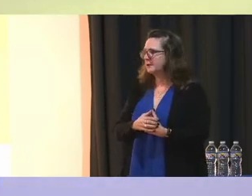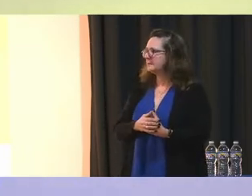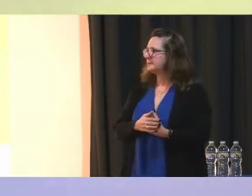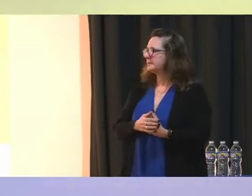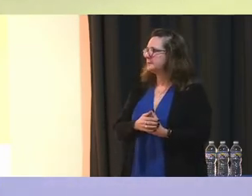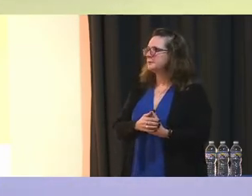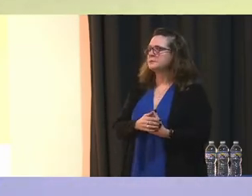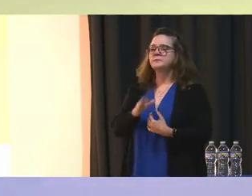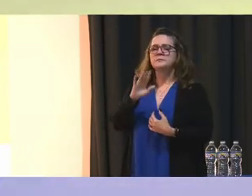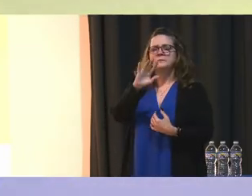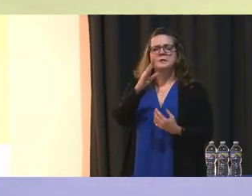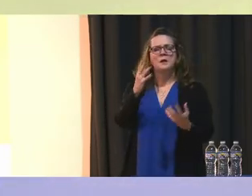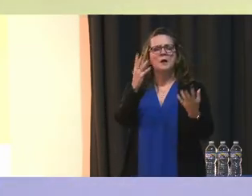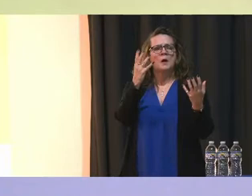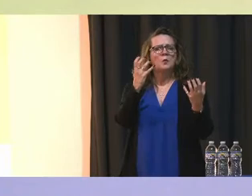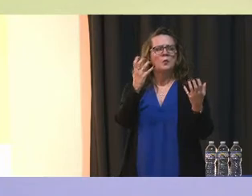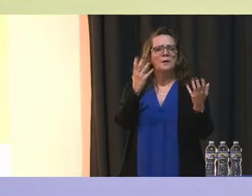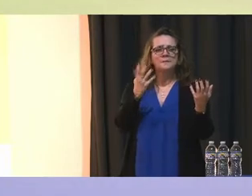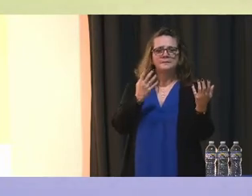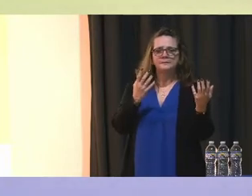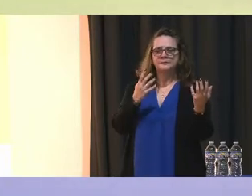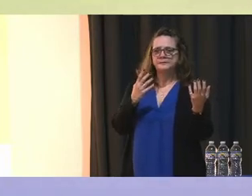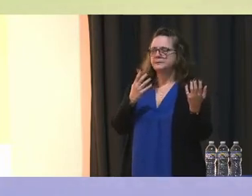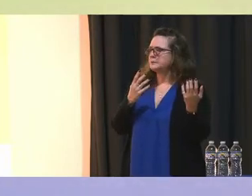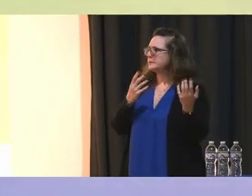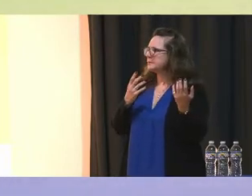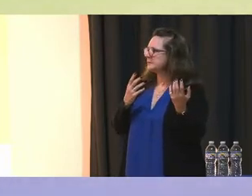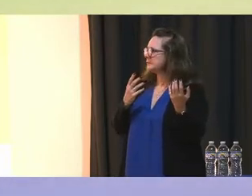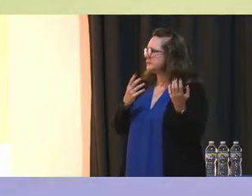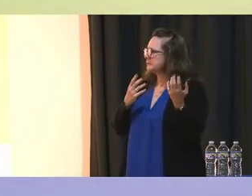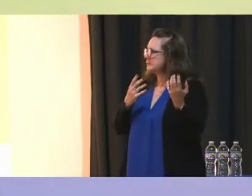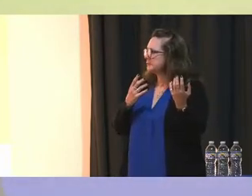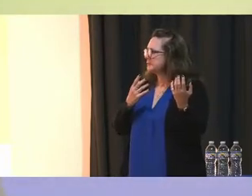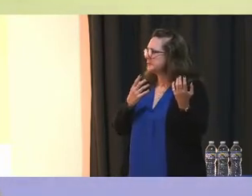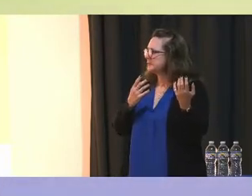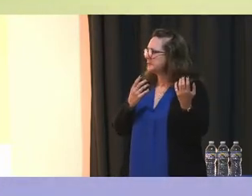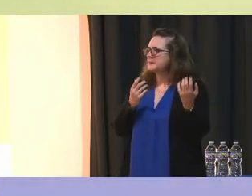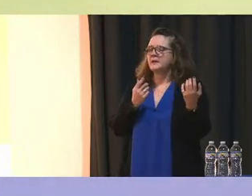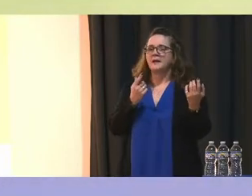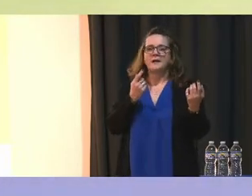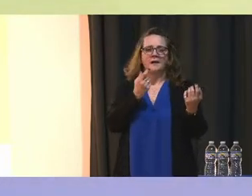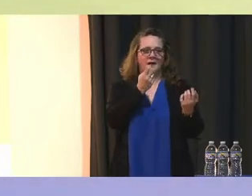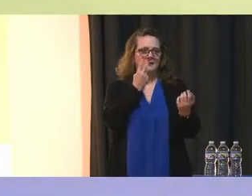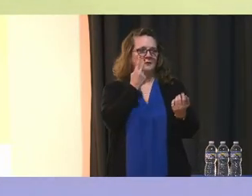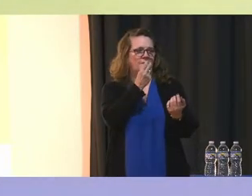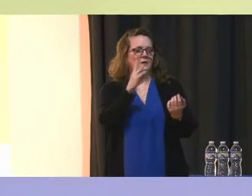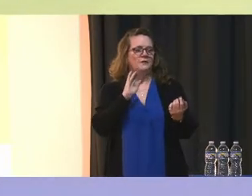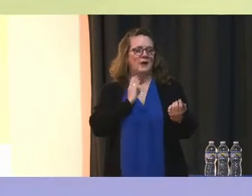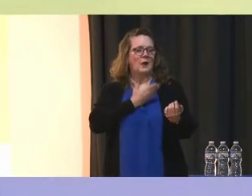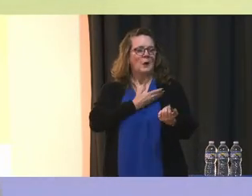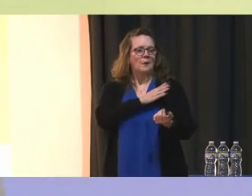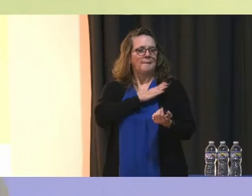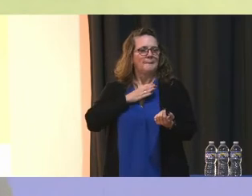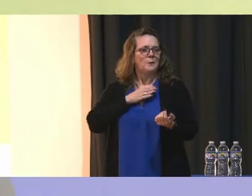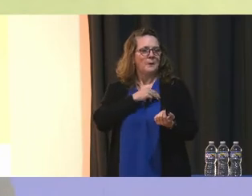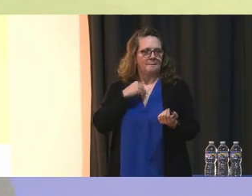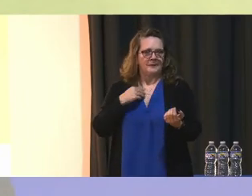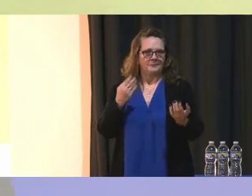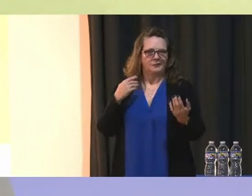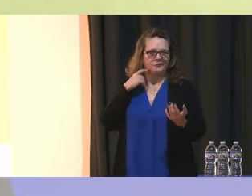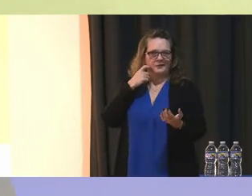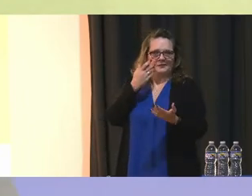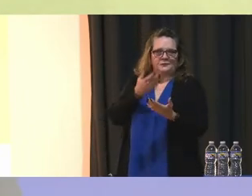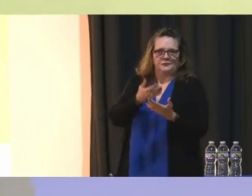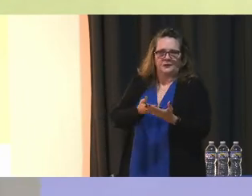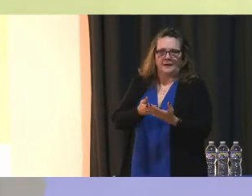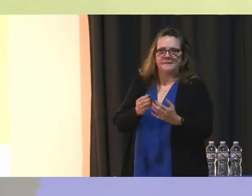before we move forward, the light is bright, but I saw a few of our Board members come in. At this time, if